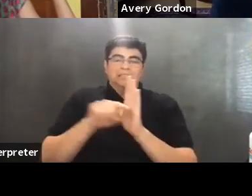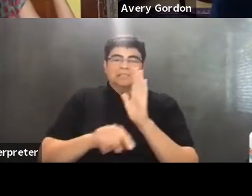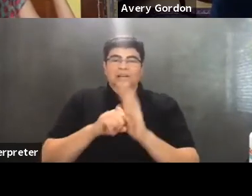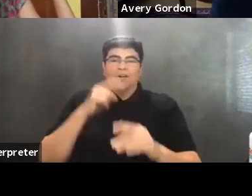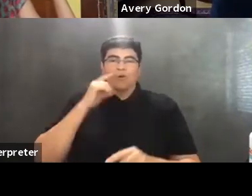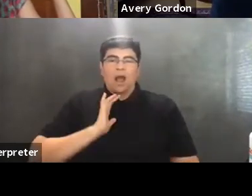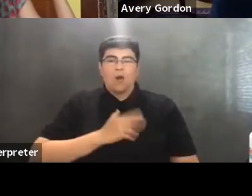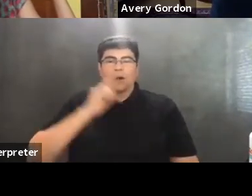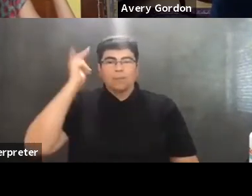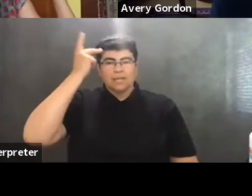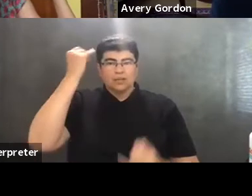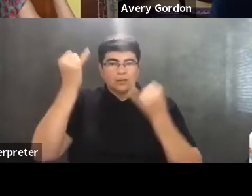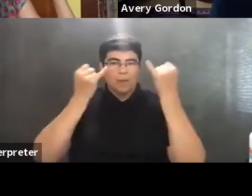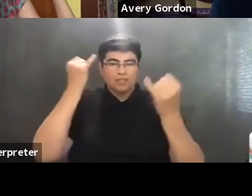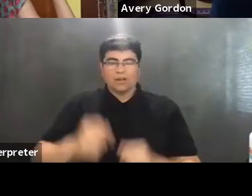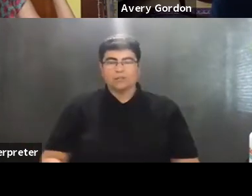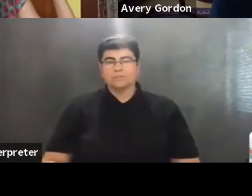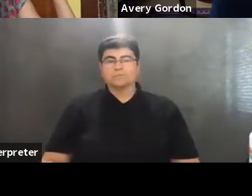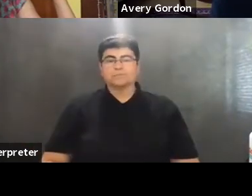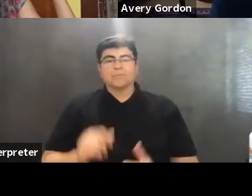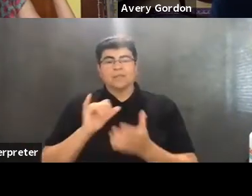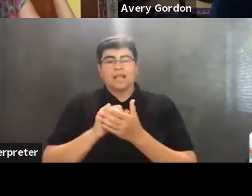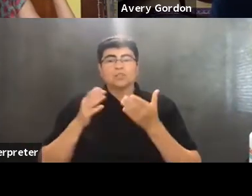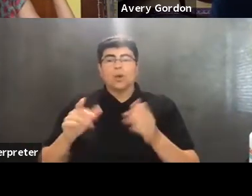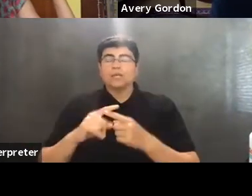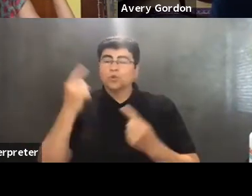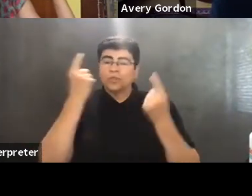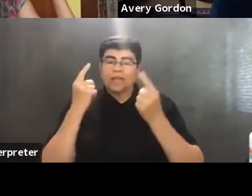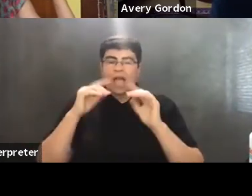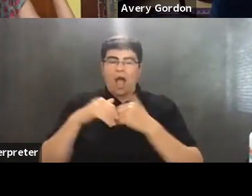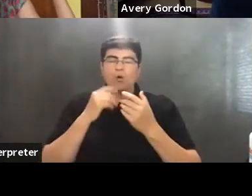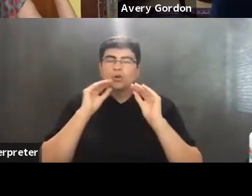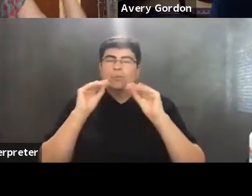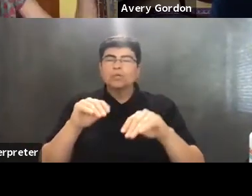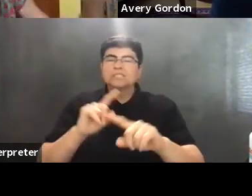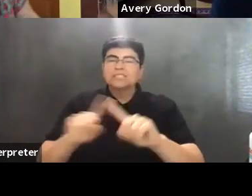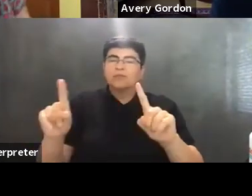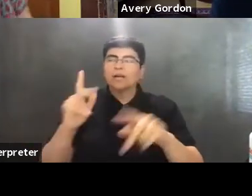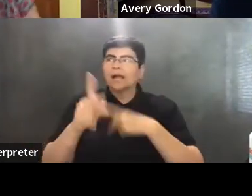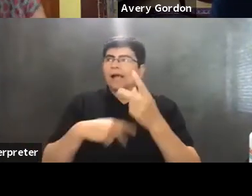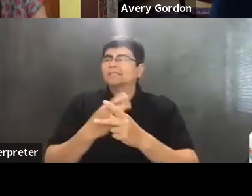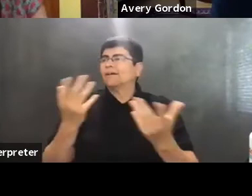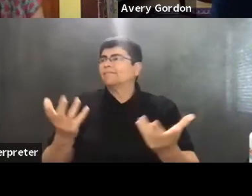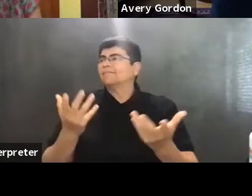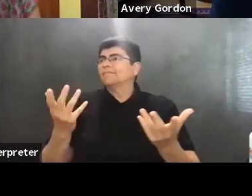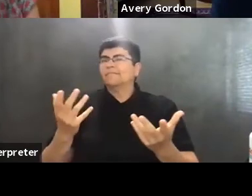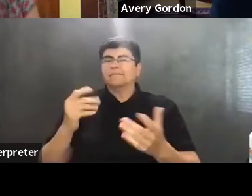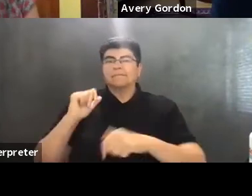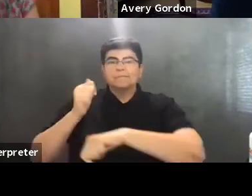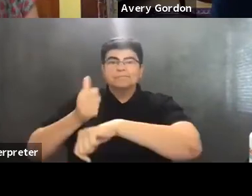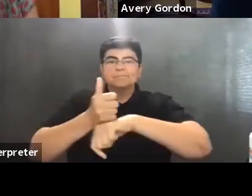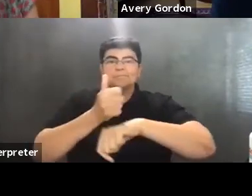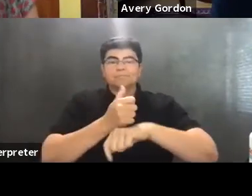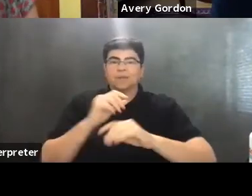political imaginaries. As a way of thinking, how do you put different kinds of initiatives and